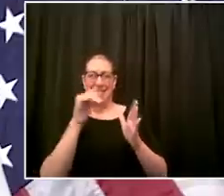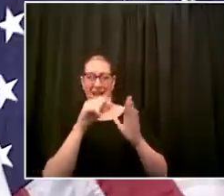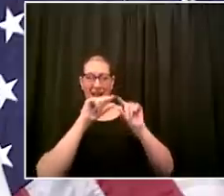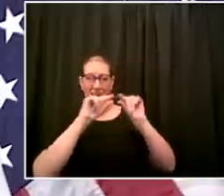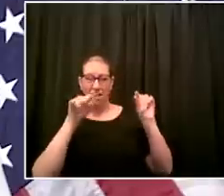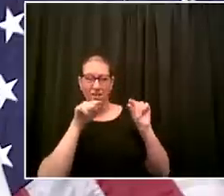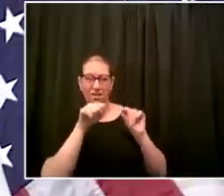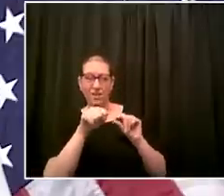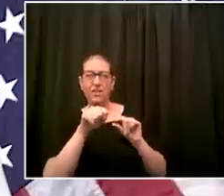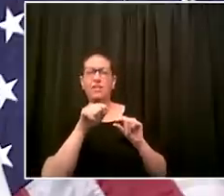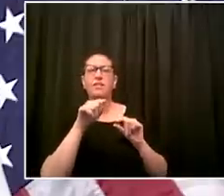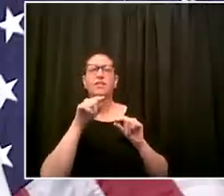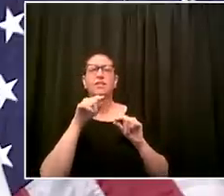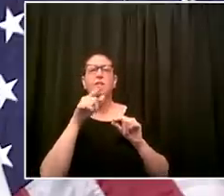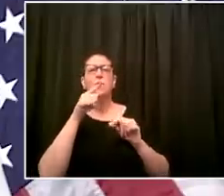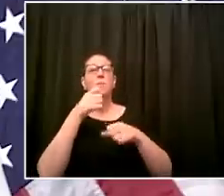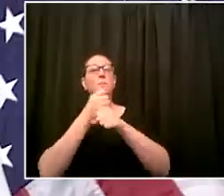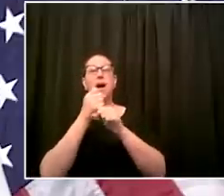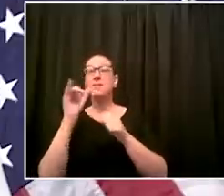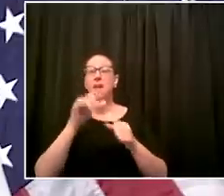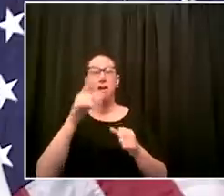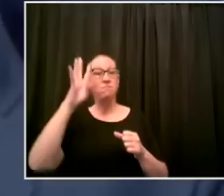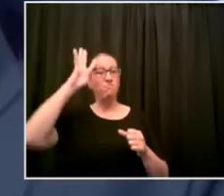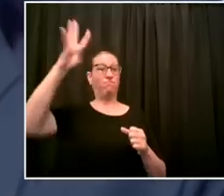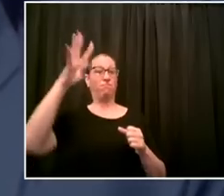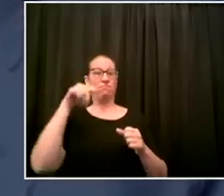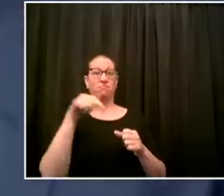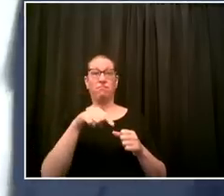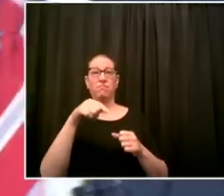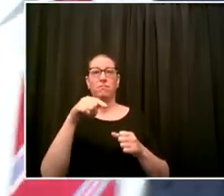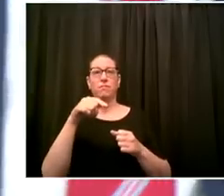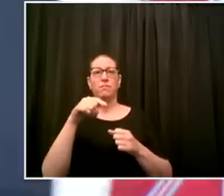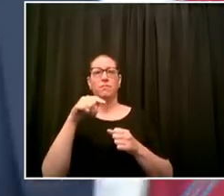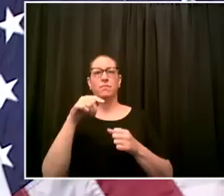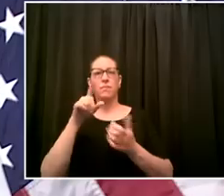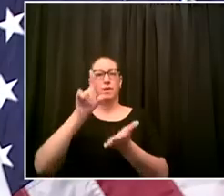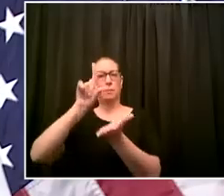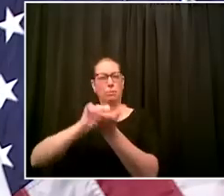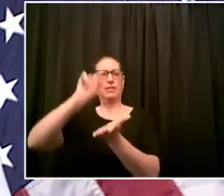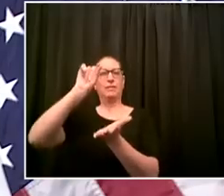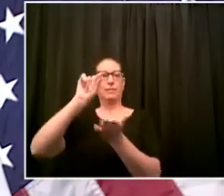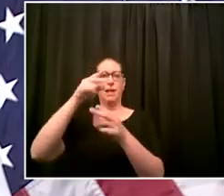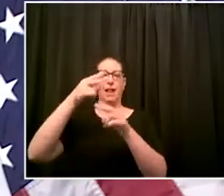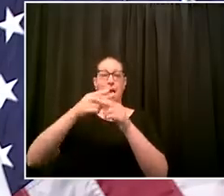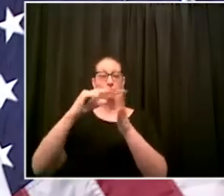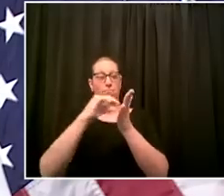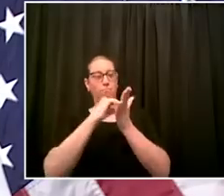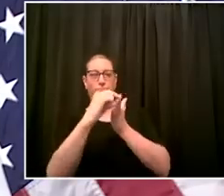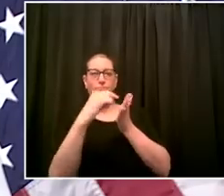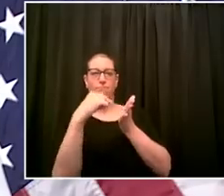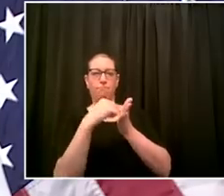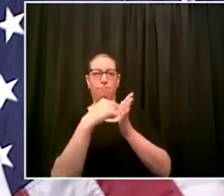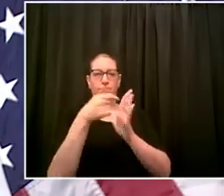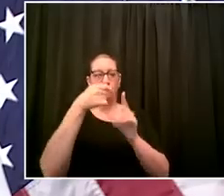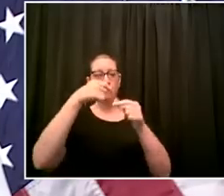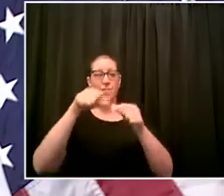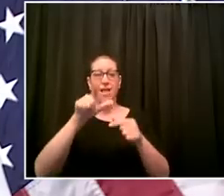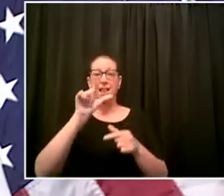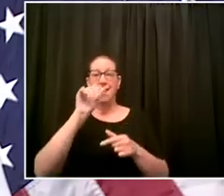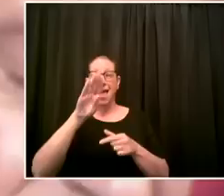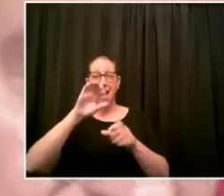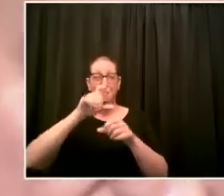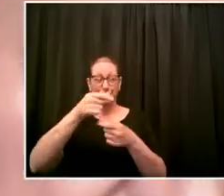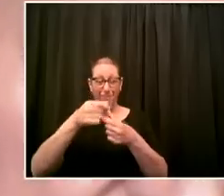print parts a company in manhattan the transport medium that is the fluid here